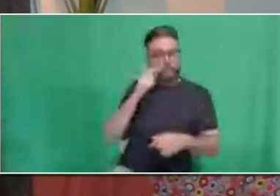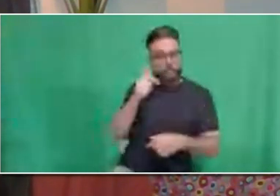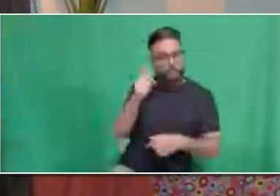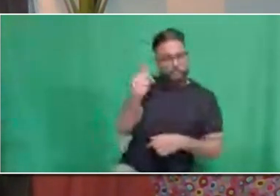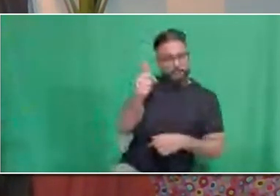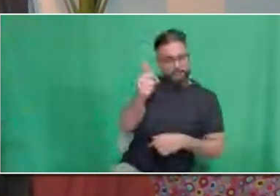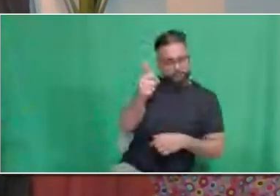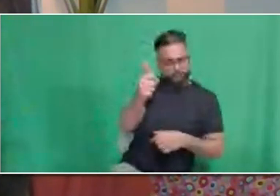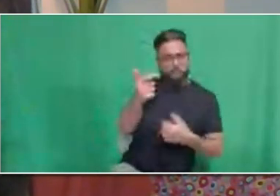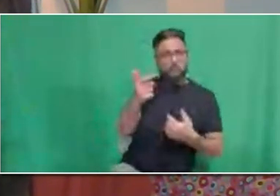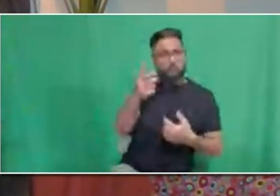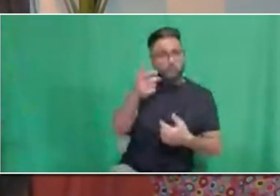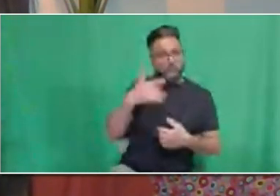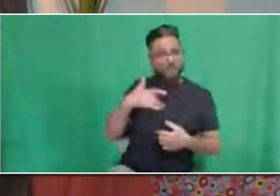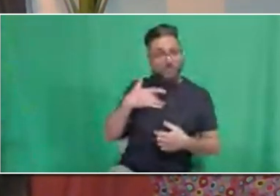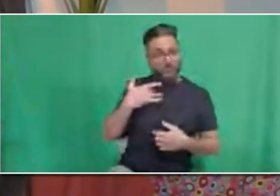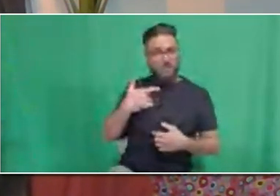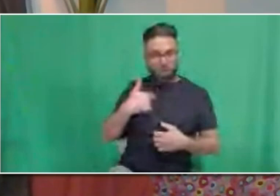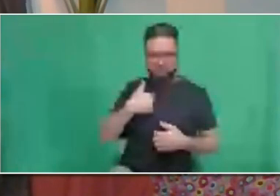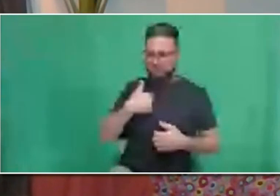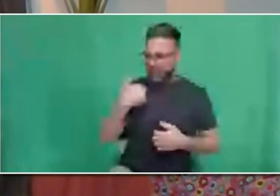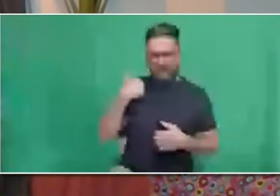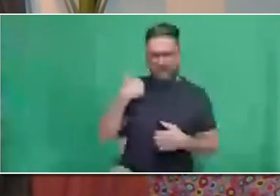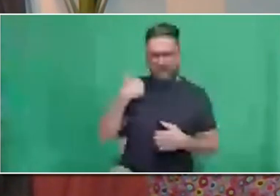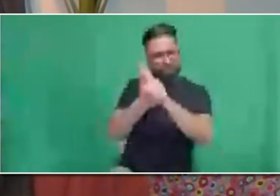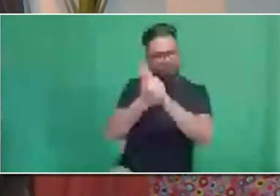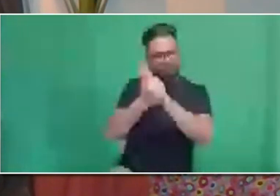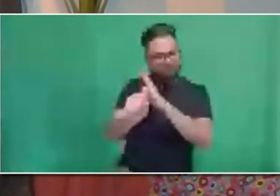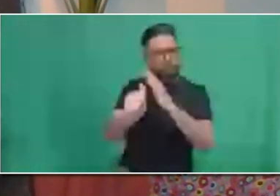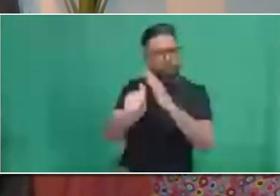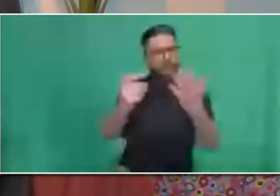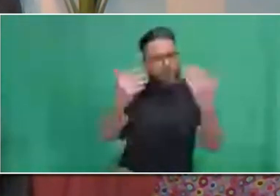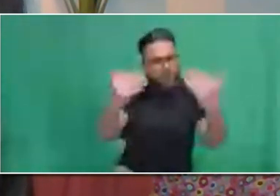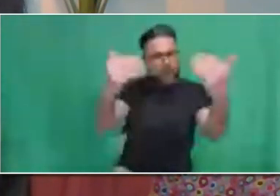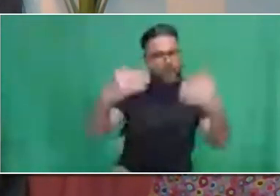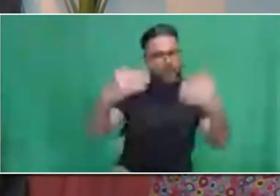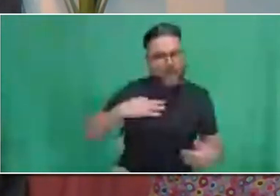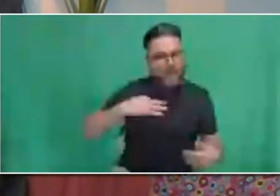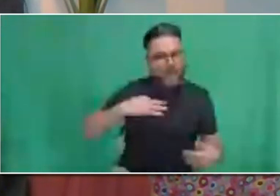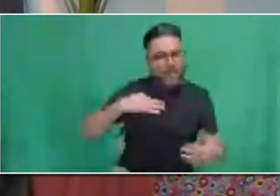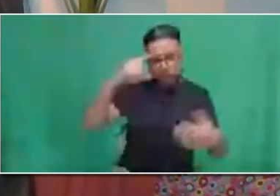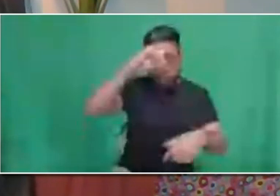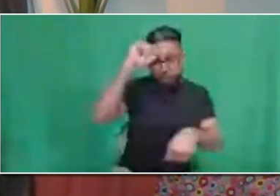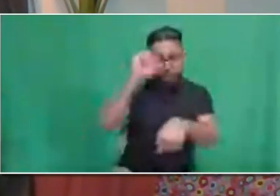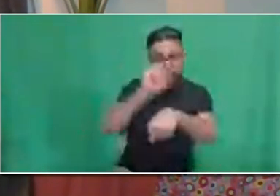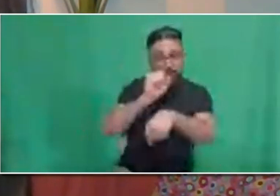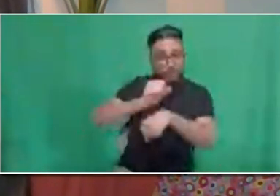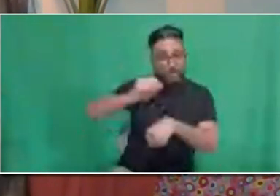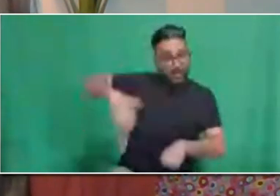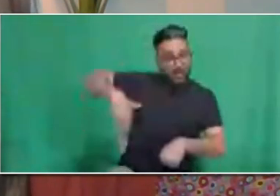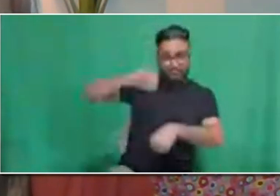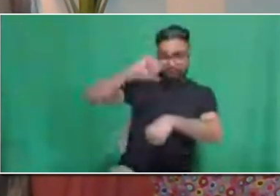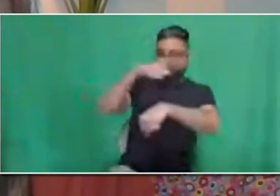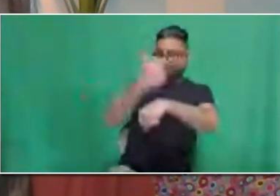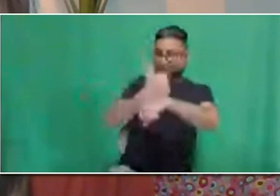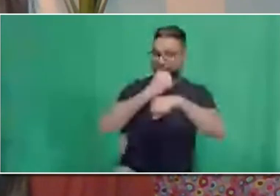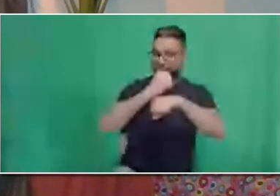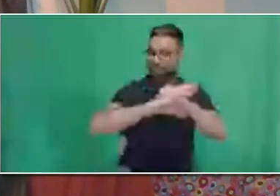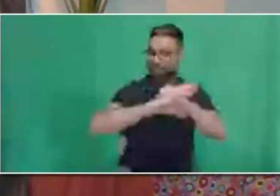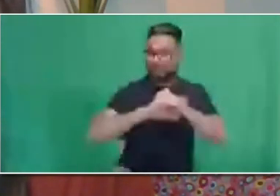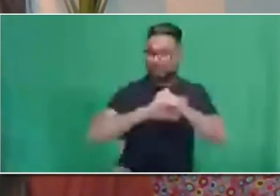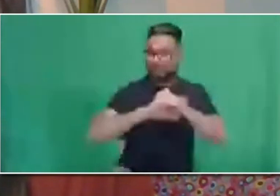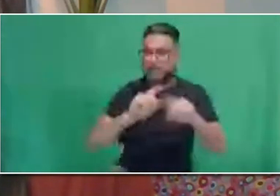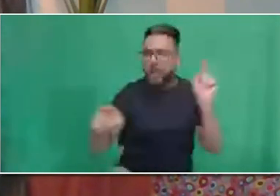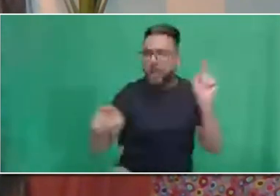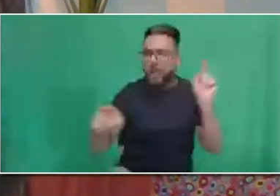posted, you can set up your job email alerts tailored to your specific career goals. Once the summer student position is